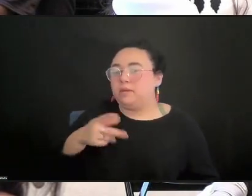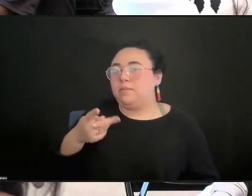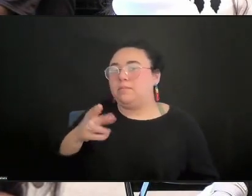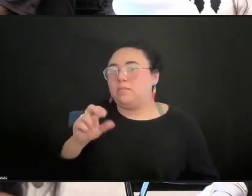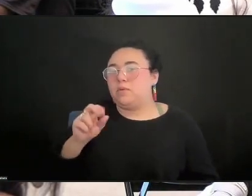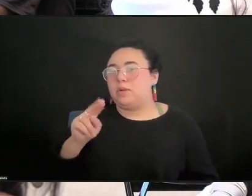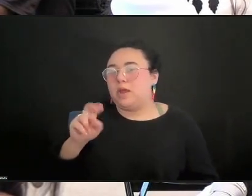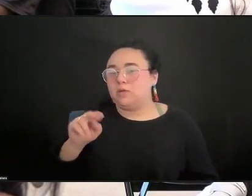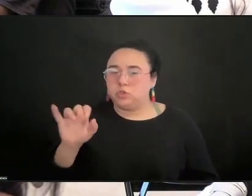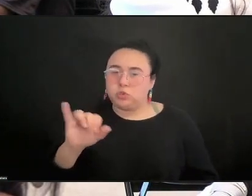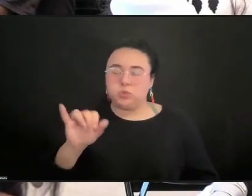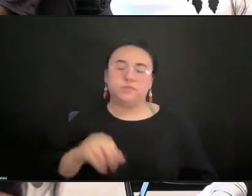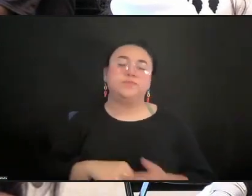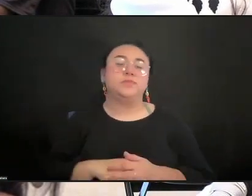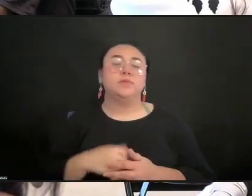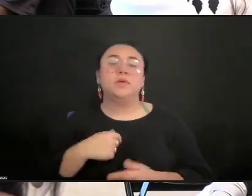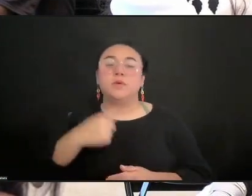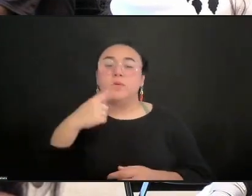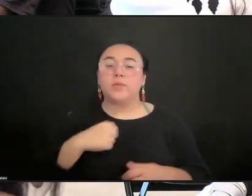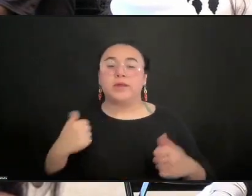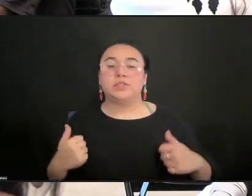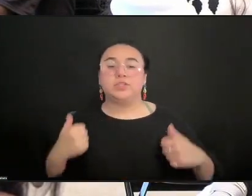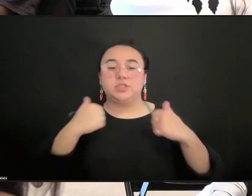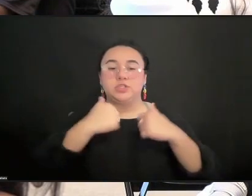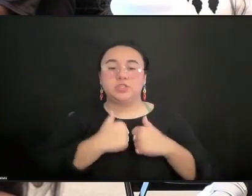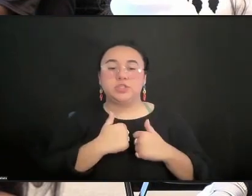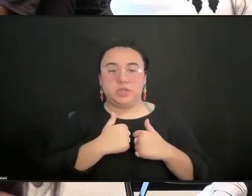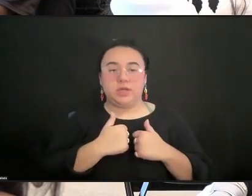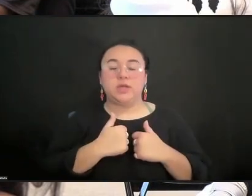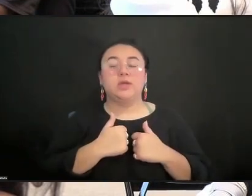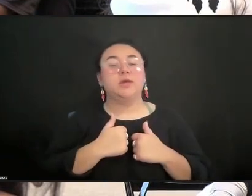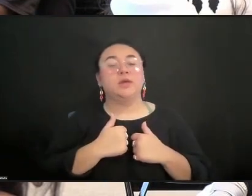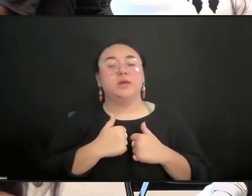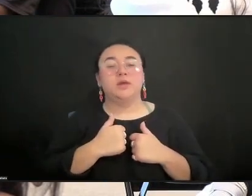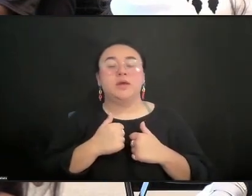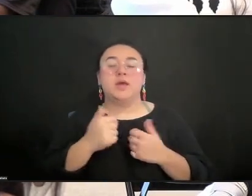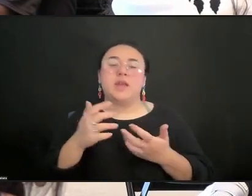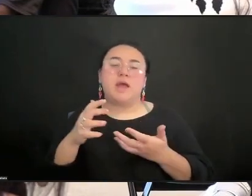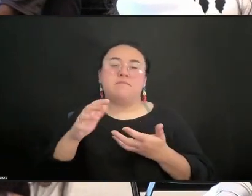red jacket and have sort of middling salt and pepper hair.